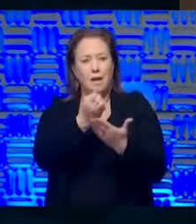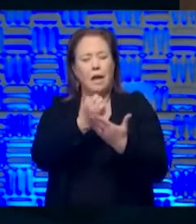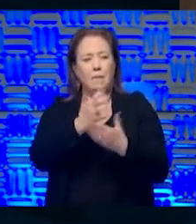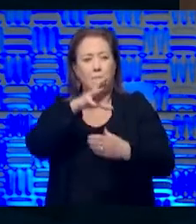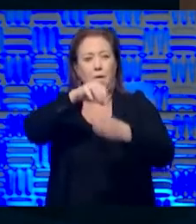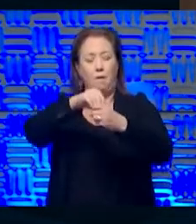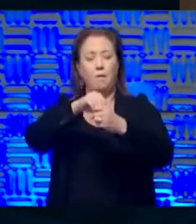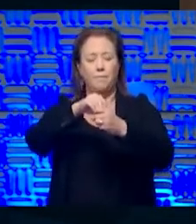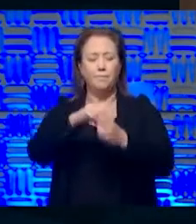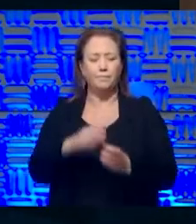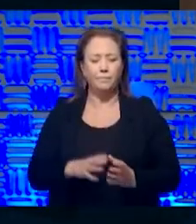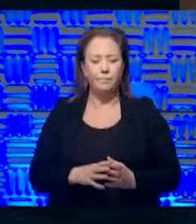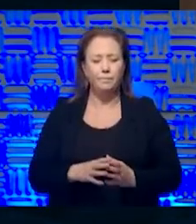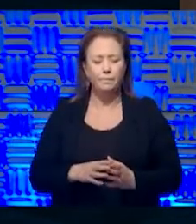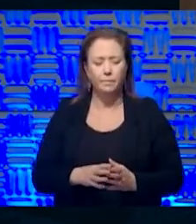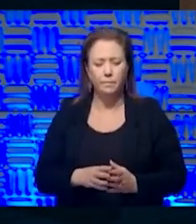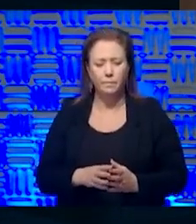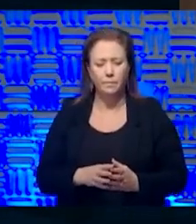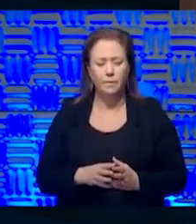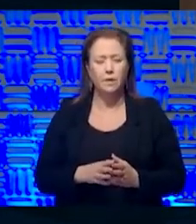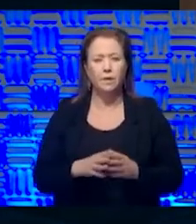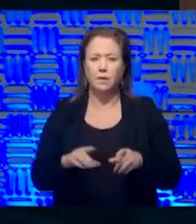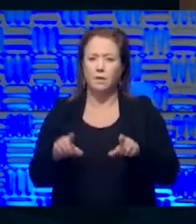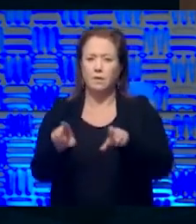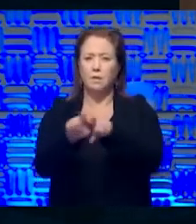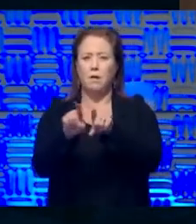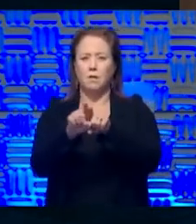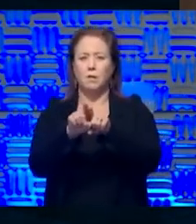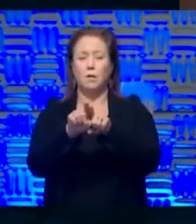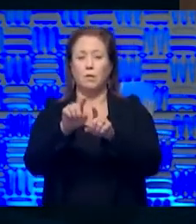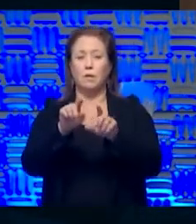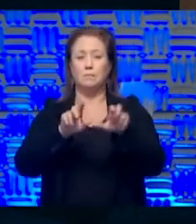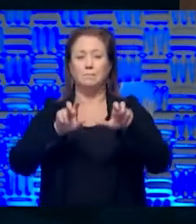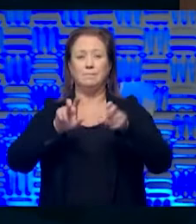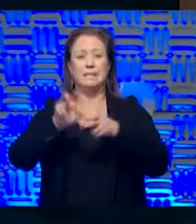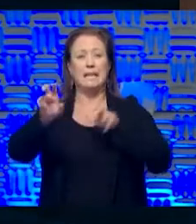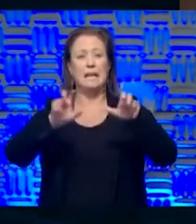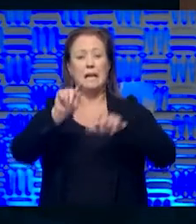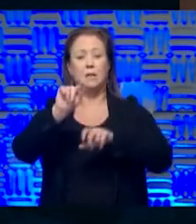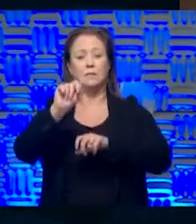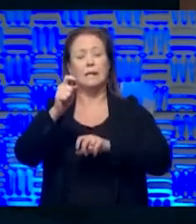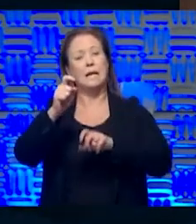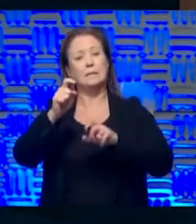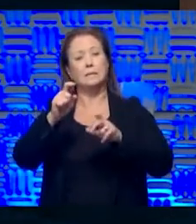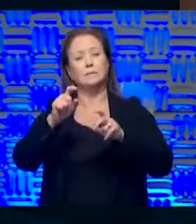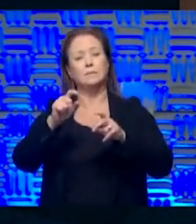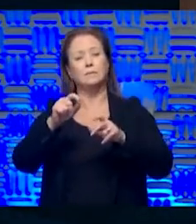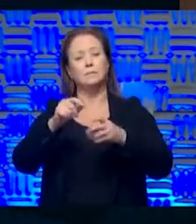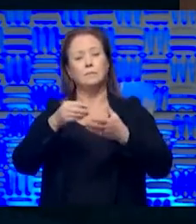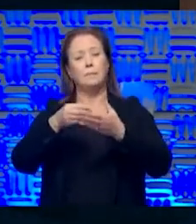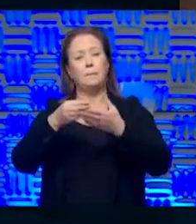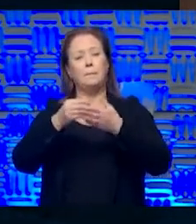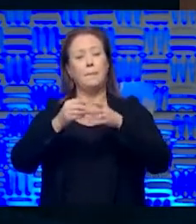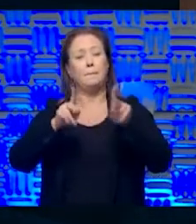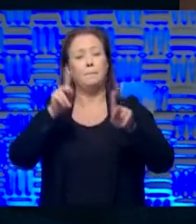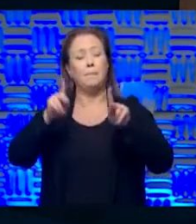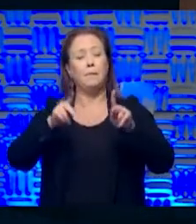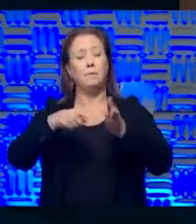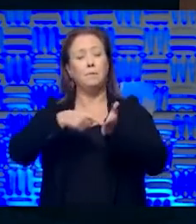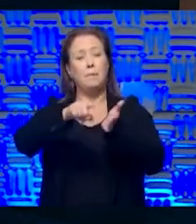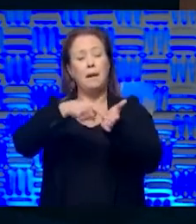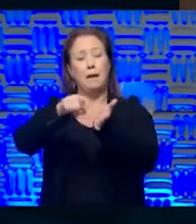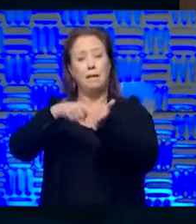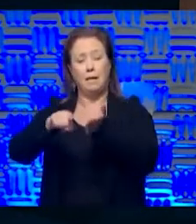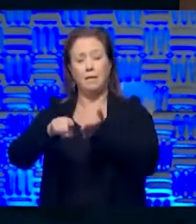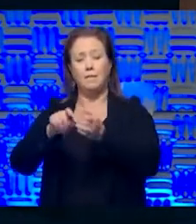I guess I also would say that as someone who is appropriating taxpayer dollars to fight COVID-19, uh, and its